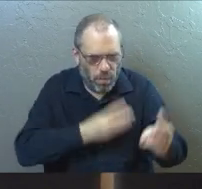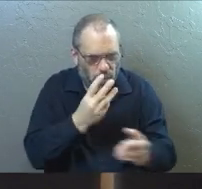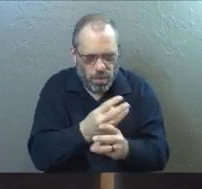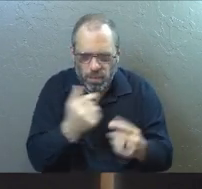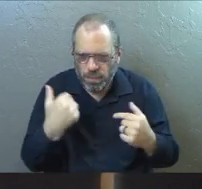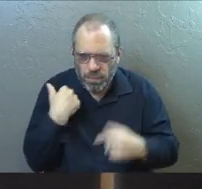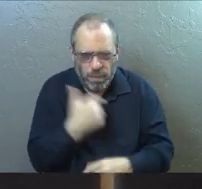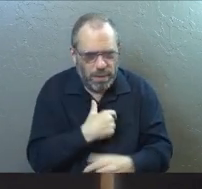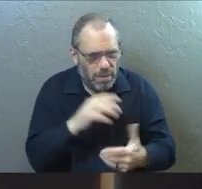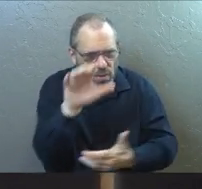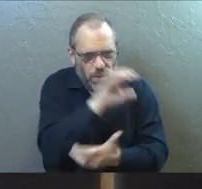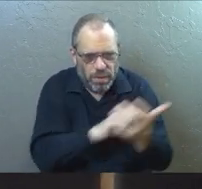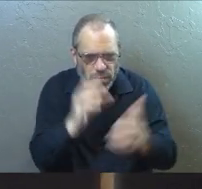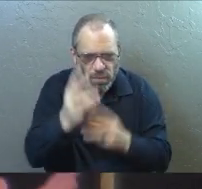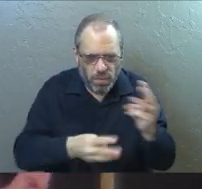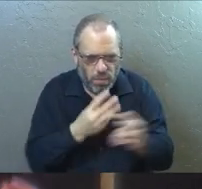we?